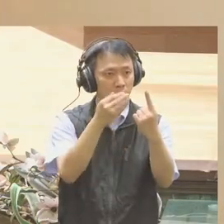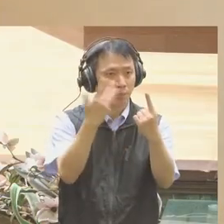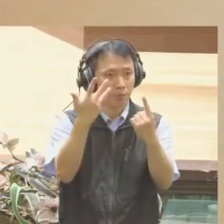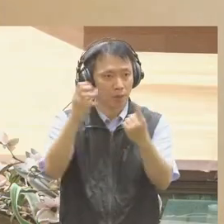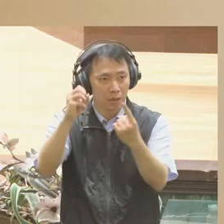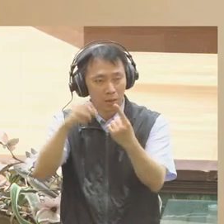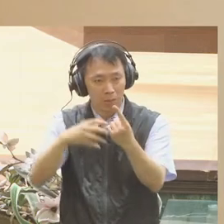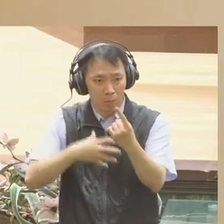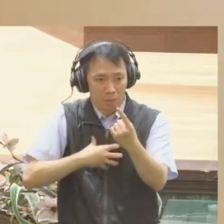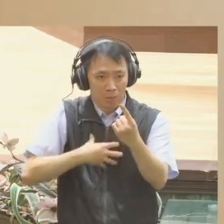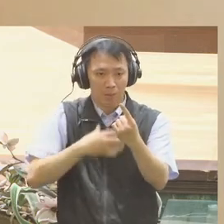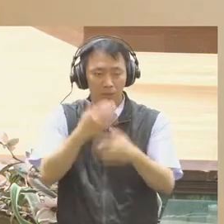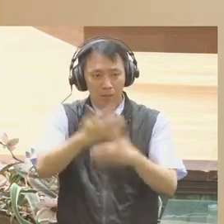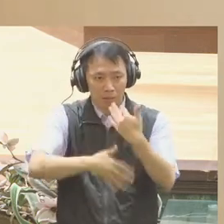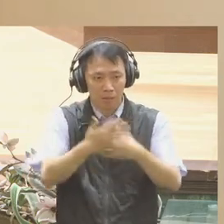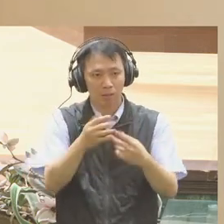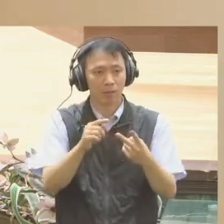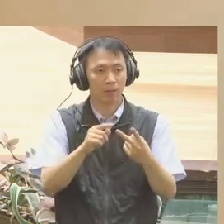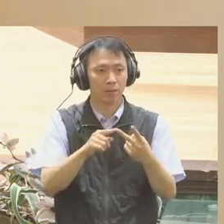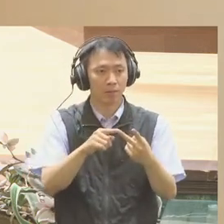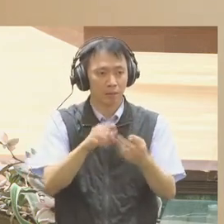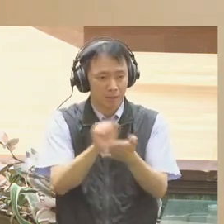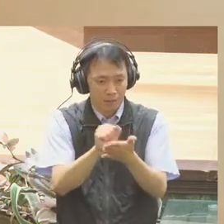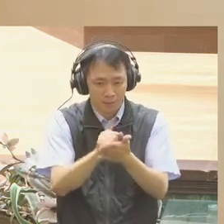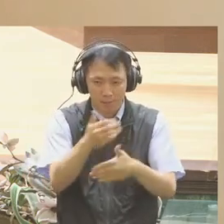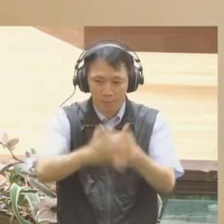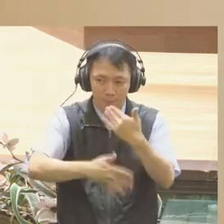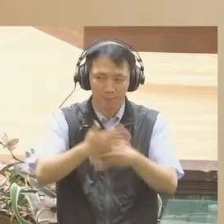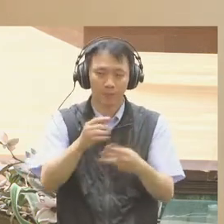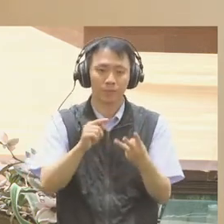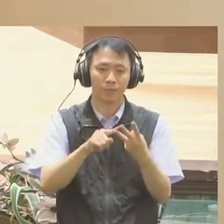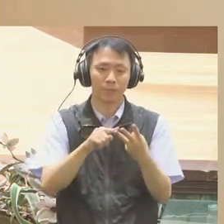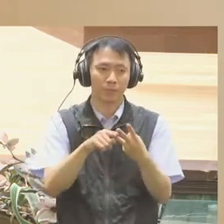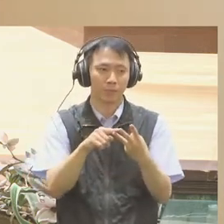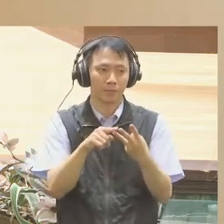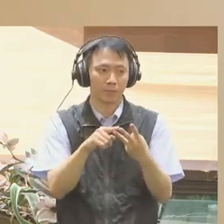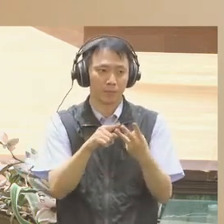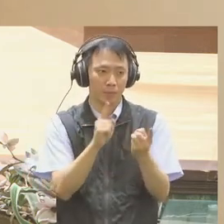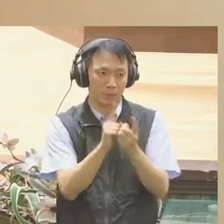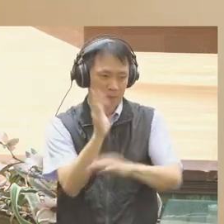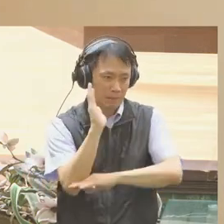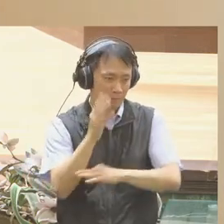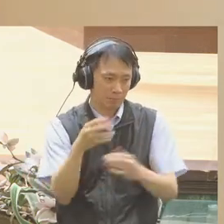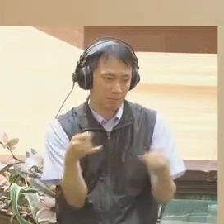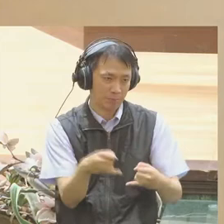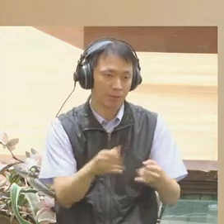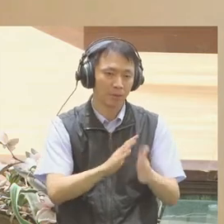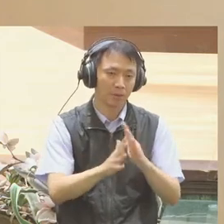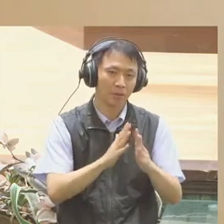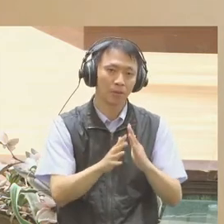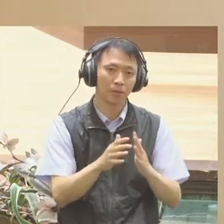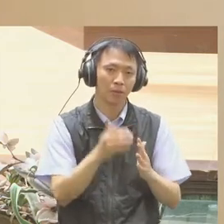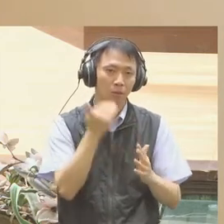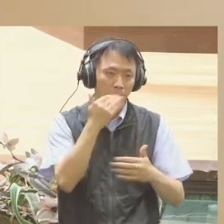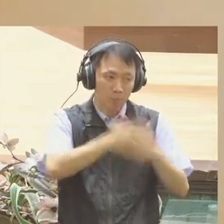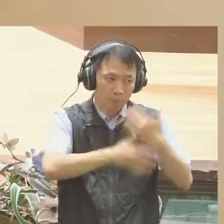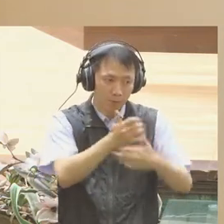Movies can belong to multiple categories, just like viewers can belong to multiple taste communities. For Netflix, the goals are clear.